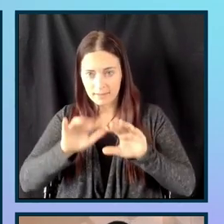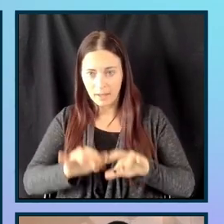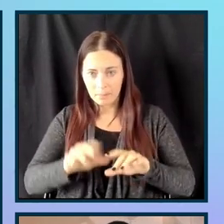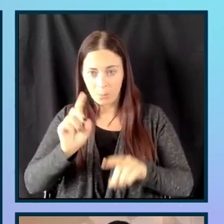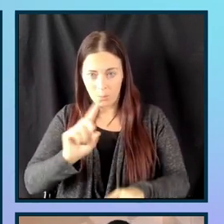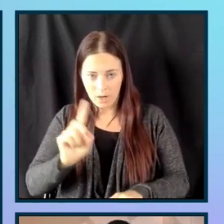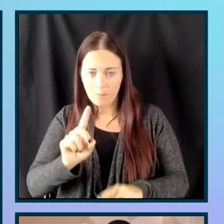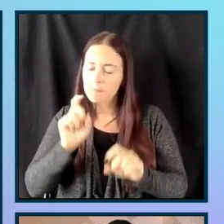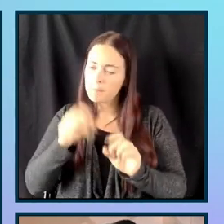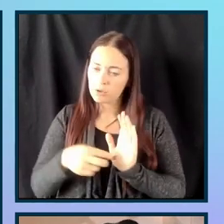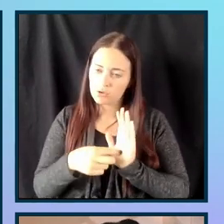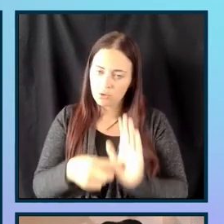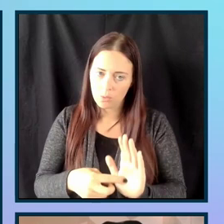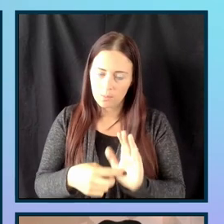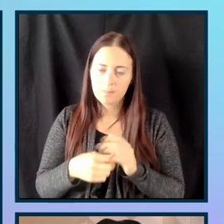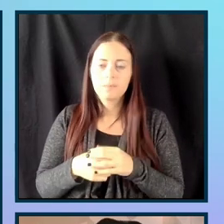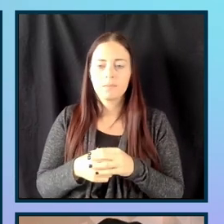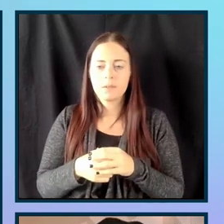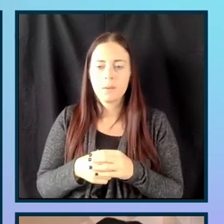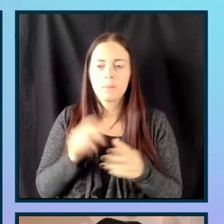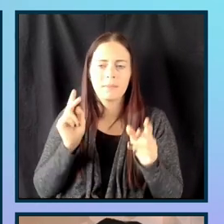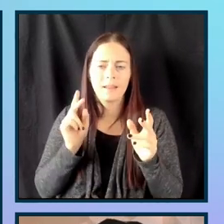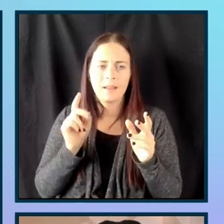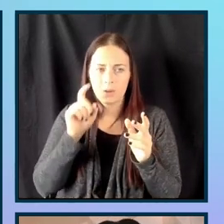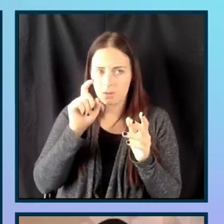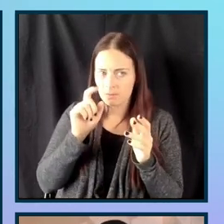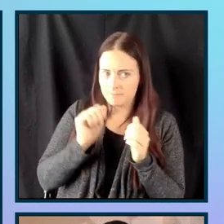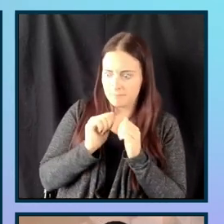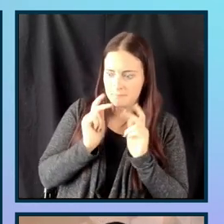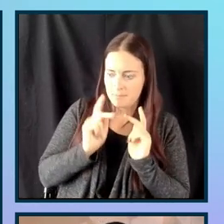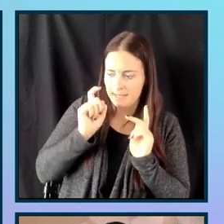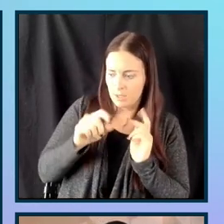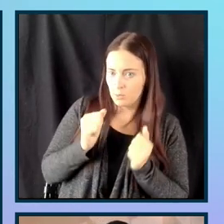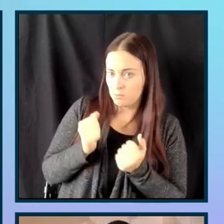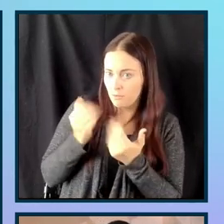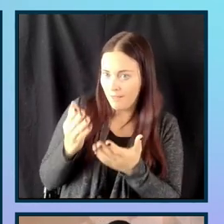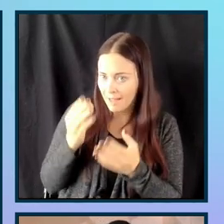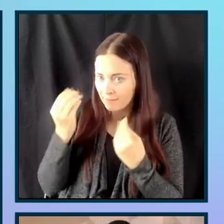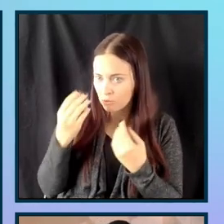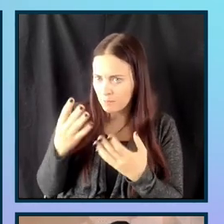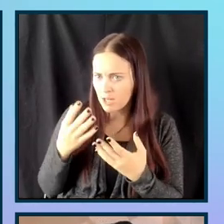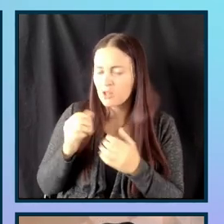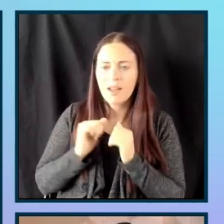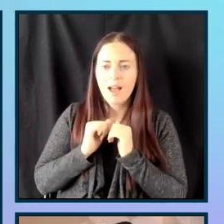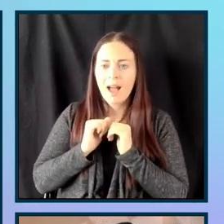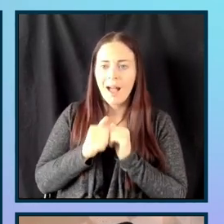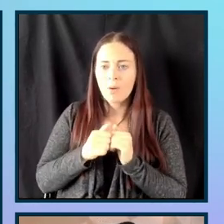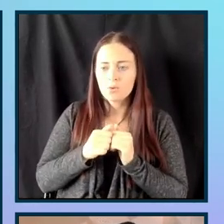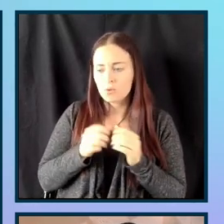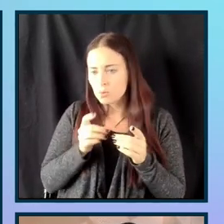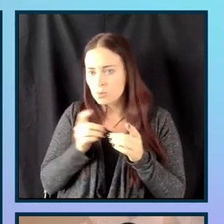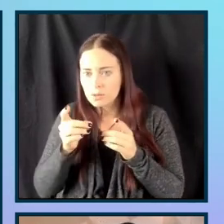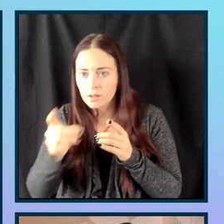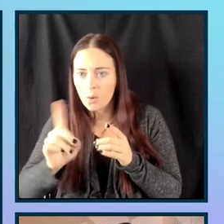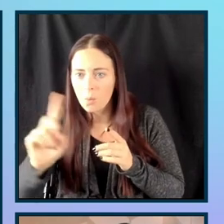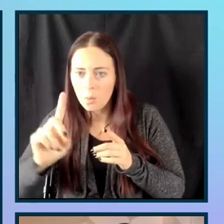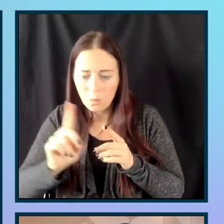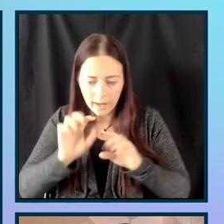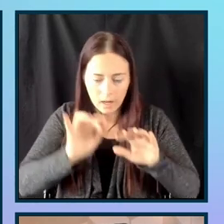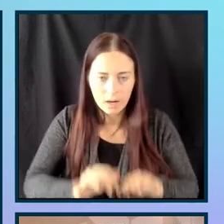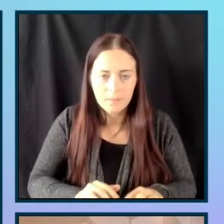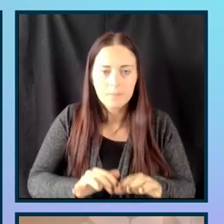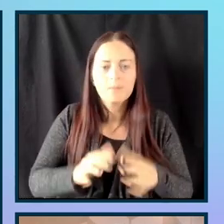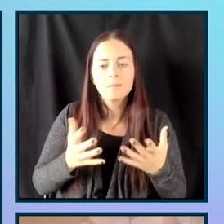form without supplying the correct information. I also want to spend some time here talking about mental models and how